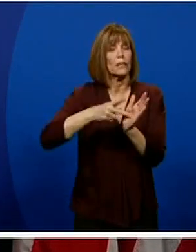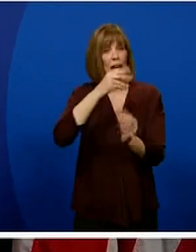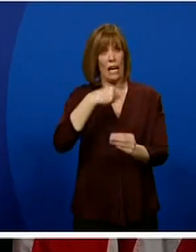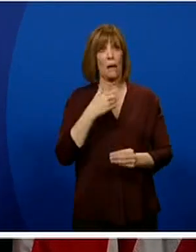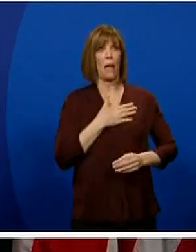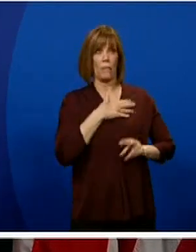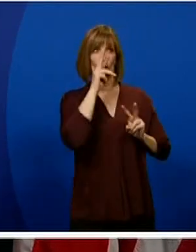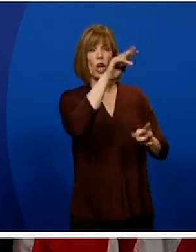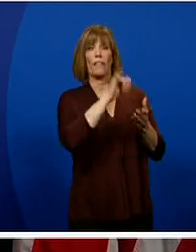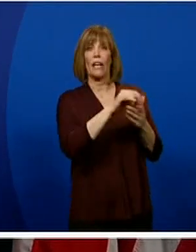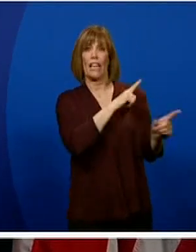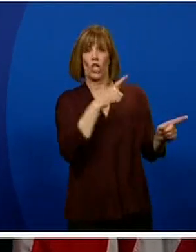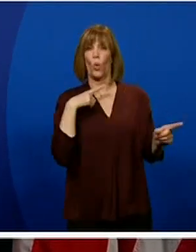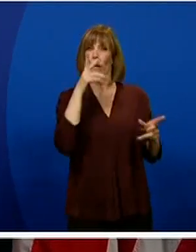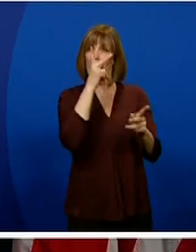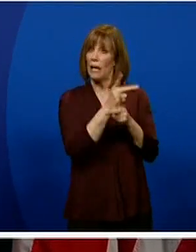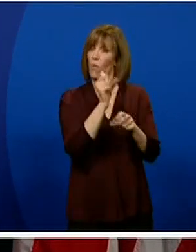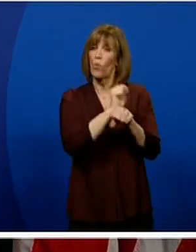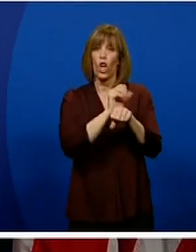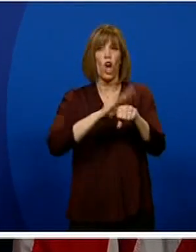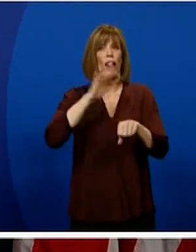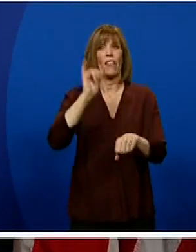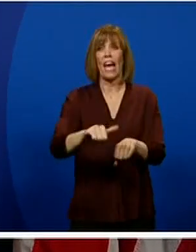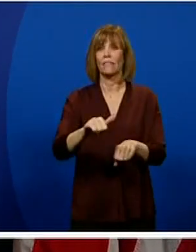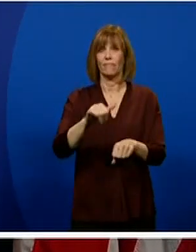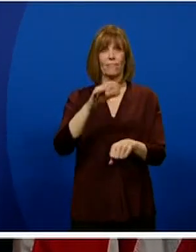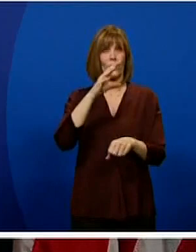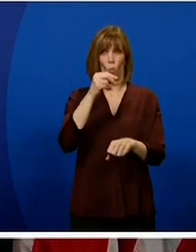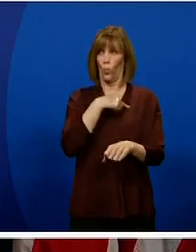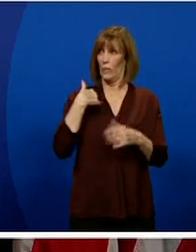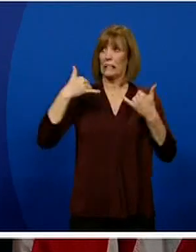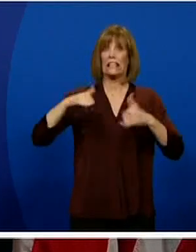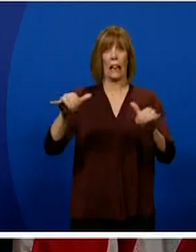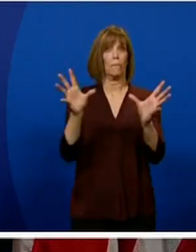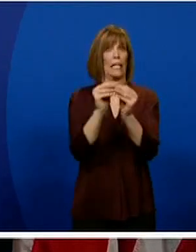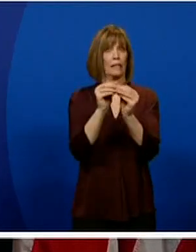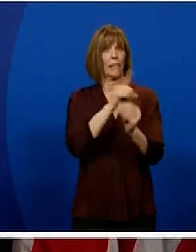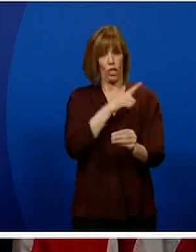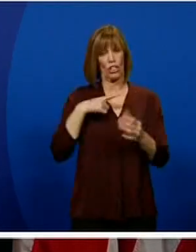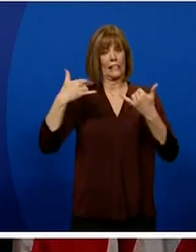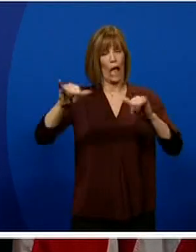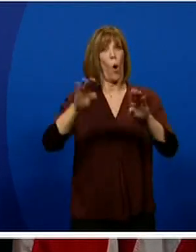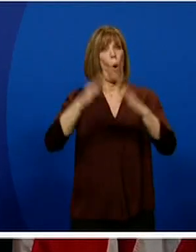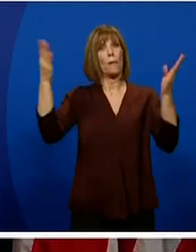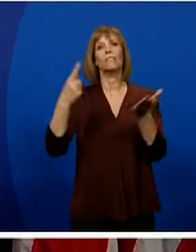this year. So we'll continue to work on it. We're still in session. We're still working through the process, and we'll see where it goes. goes.